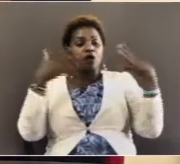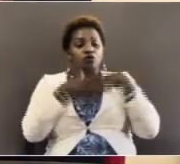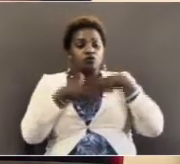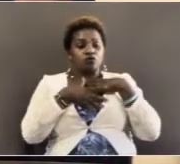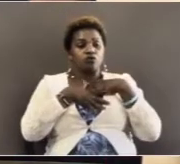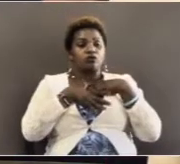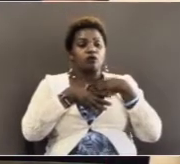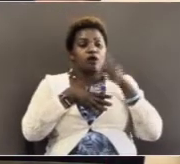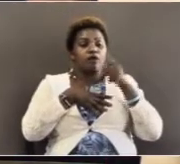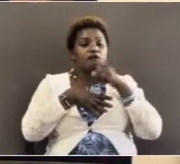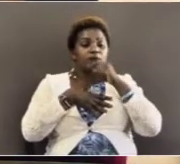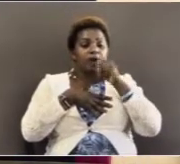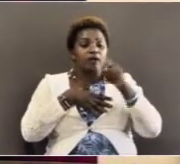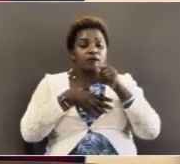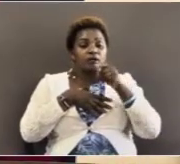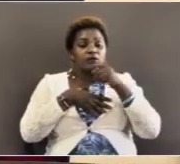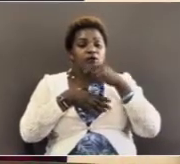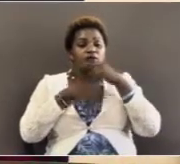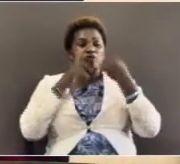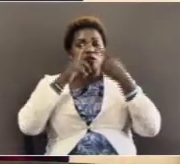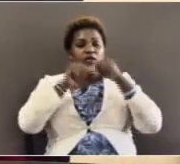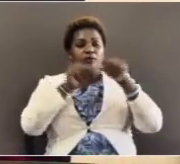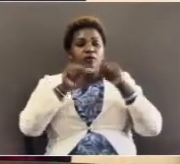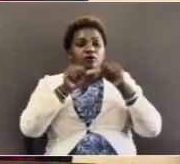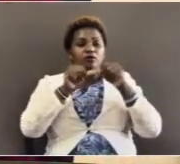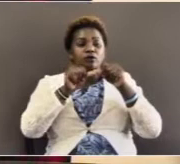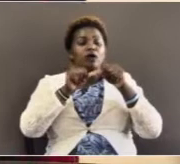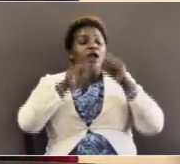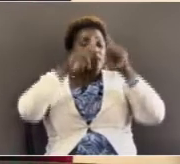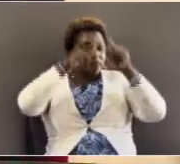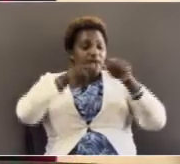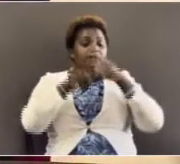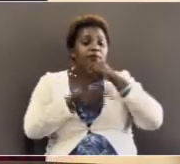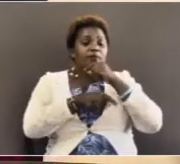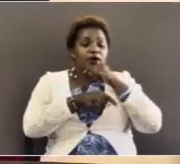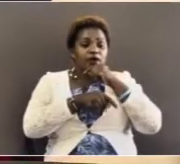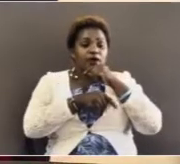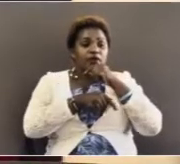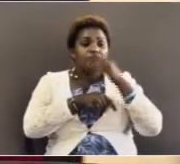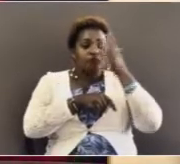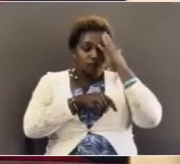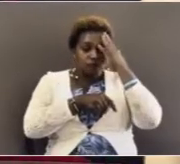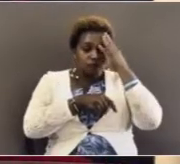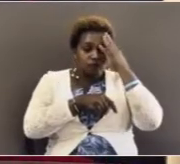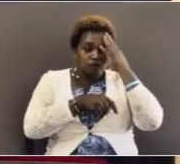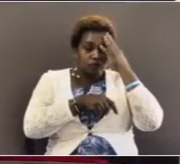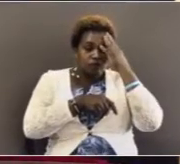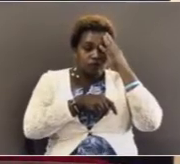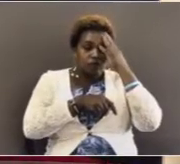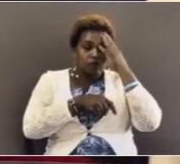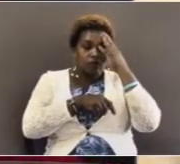oh, this is the man that we have been talking about. This is the man that we know, or we knew.